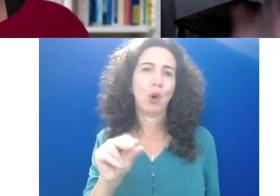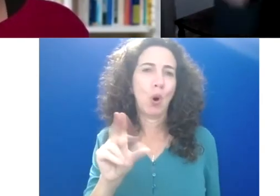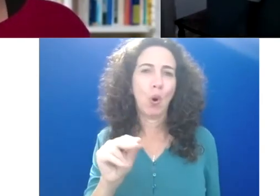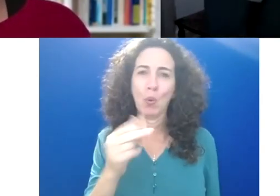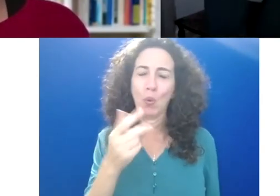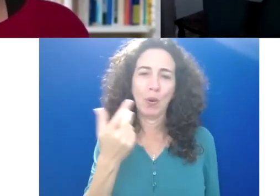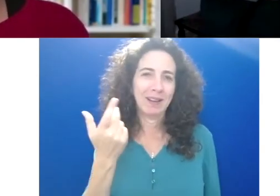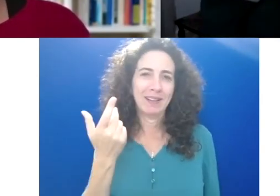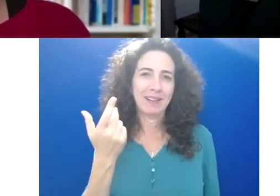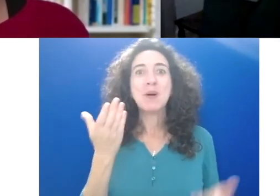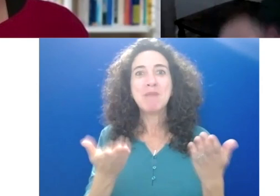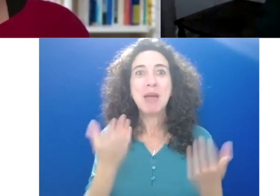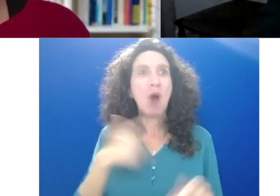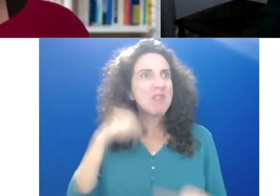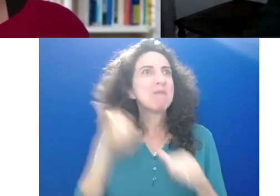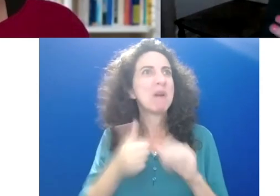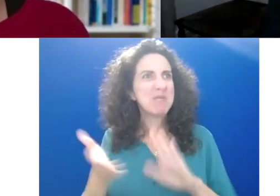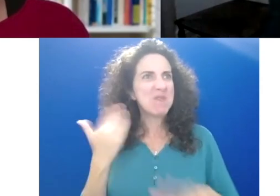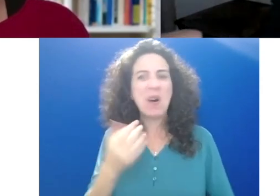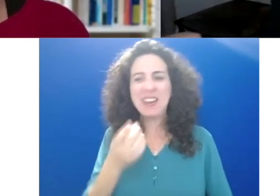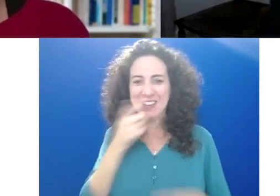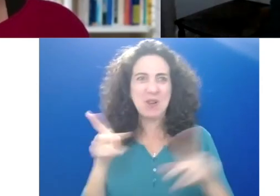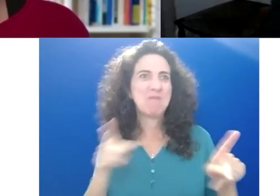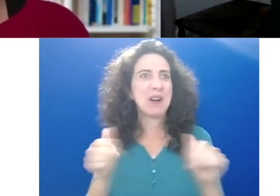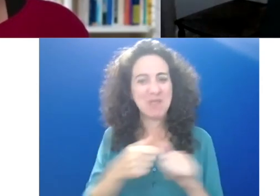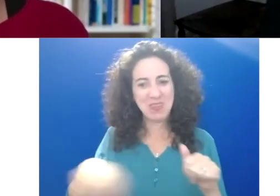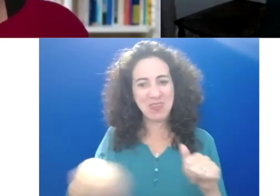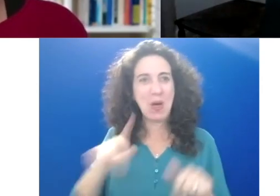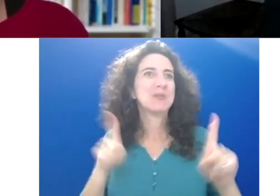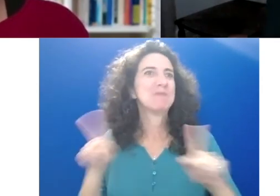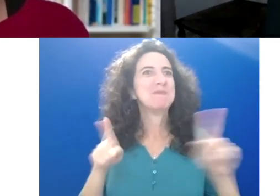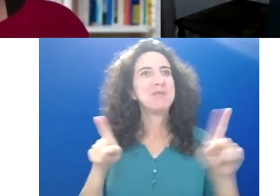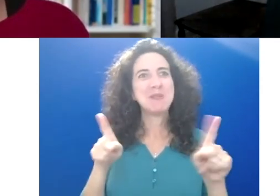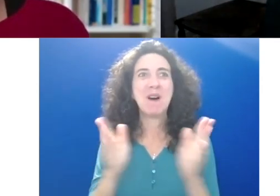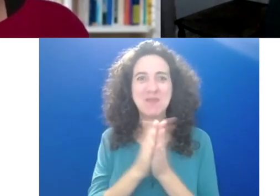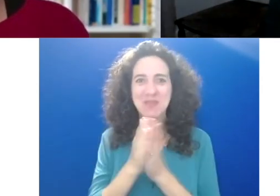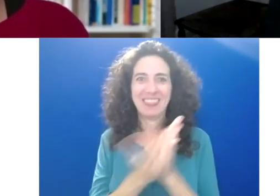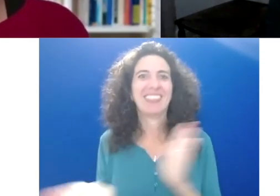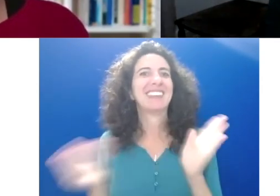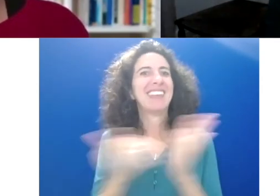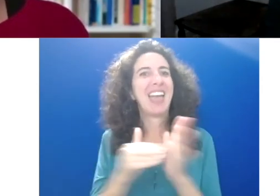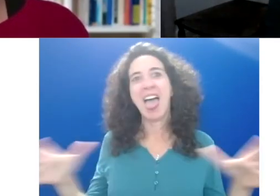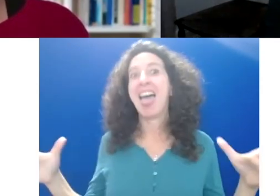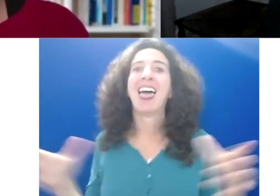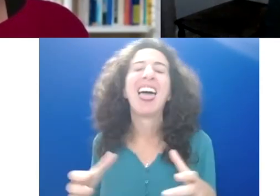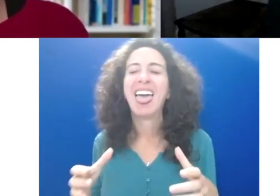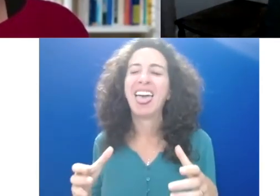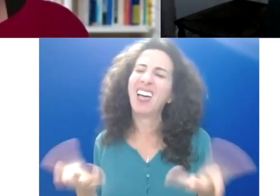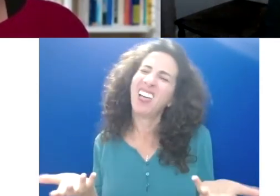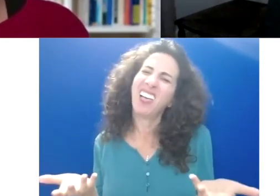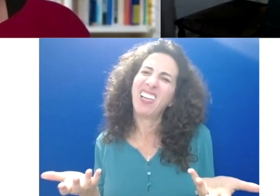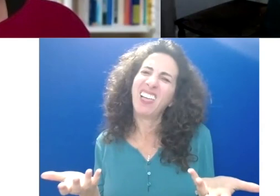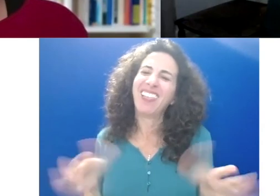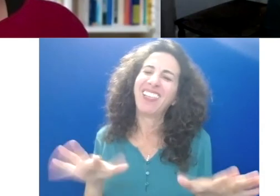people that's amazingly fun, then a dinner party with the same folks, and it's kind of blah. But like for me, for example, I know that music brings me